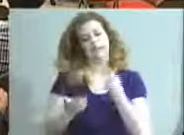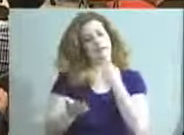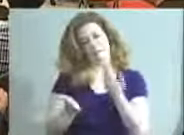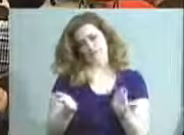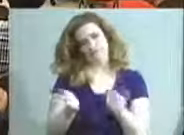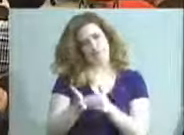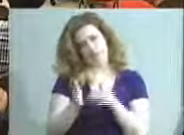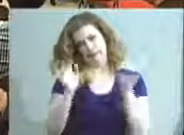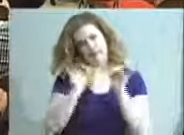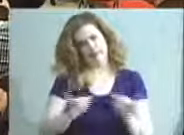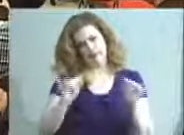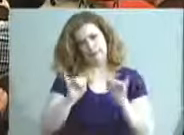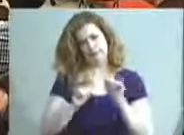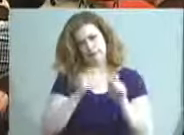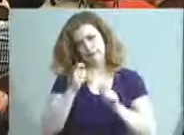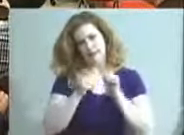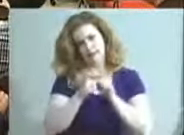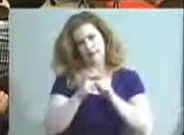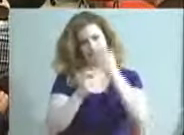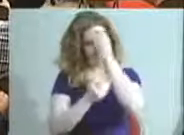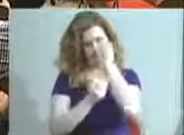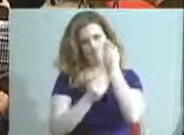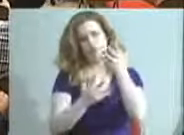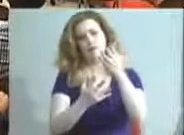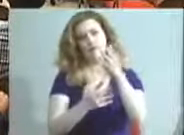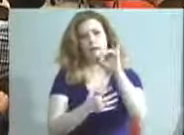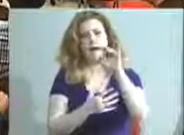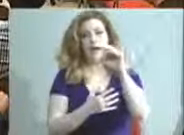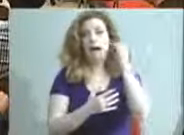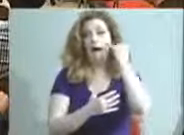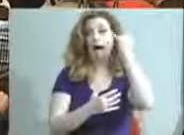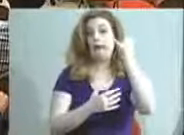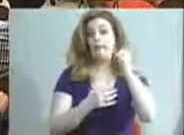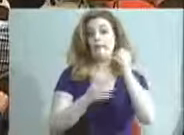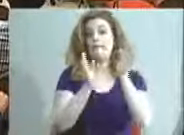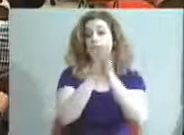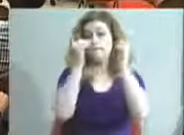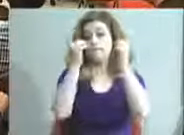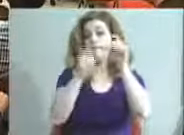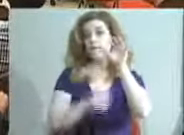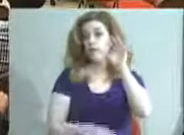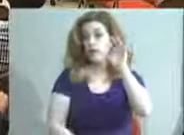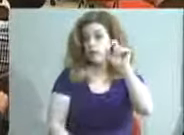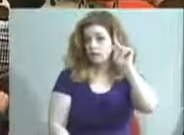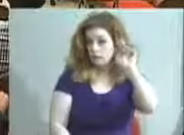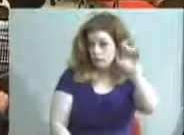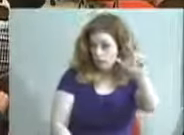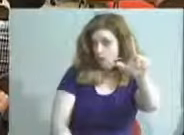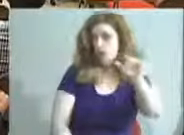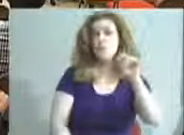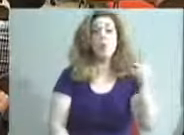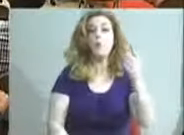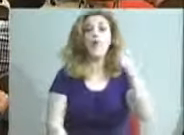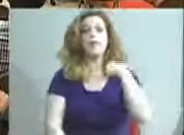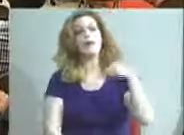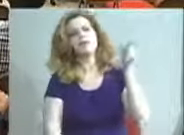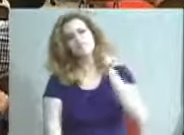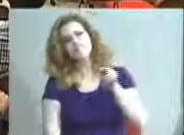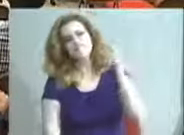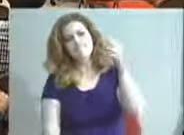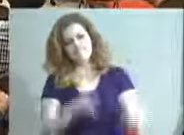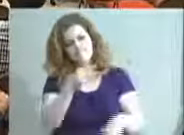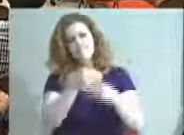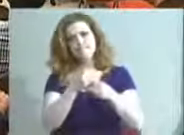the same exact shout out for the Idea Festival, but one of the things I would observe of that is I think there were